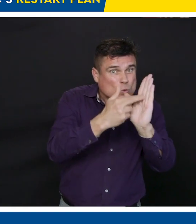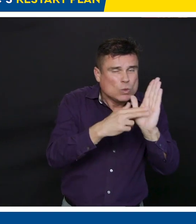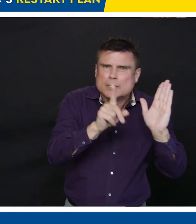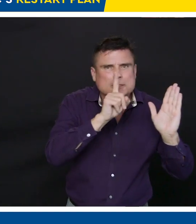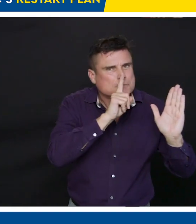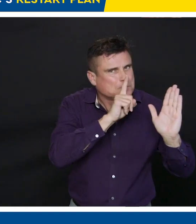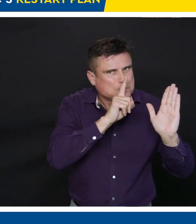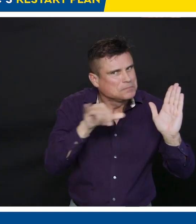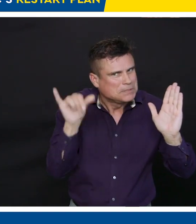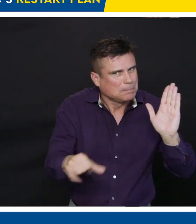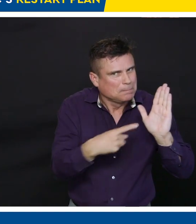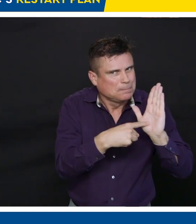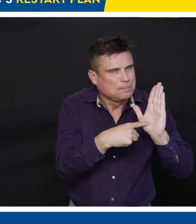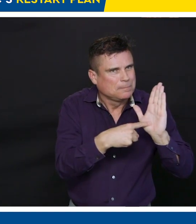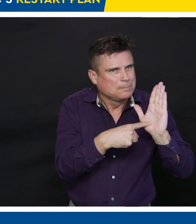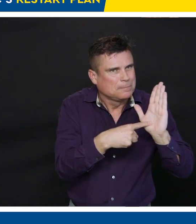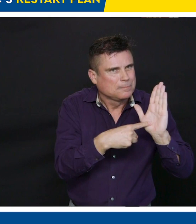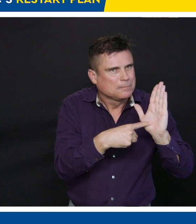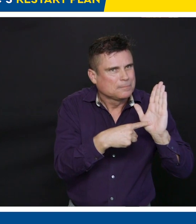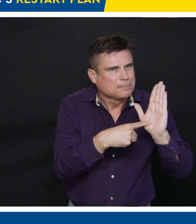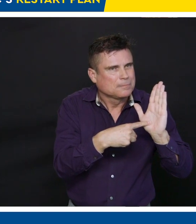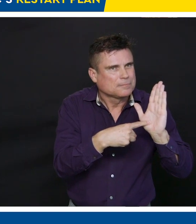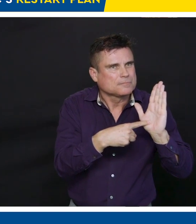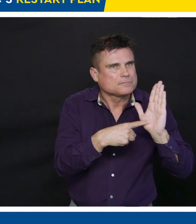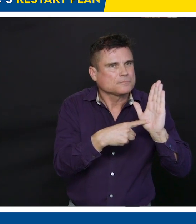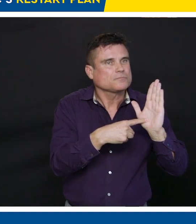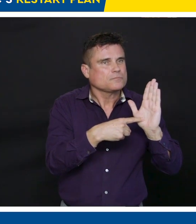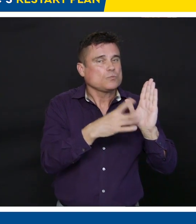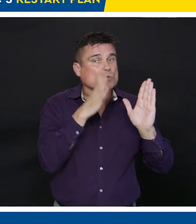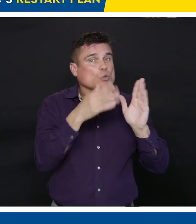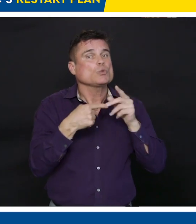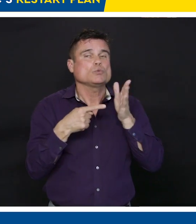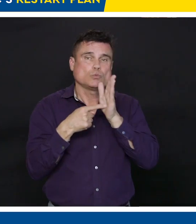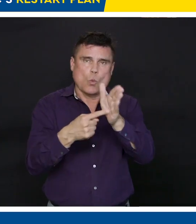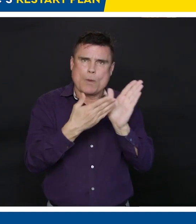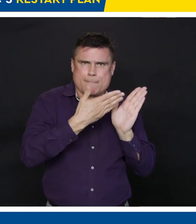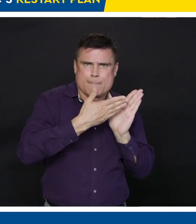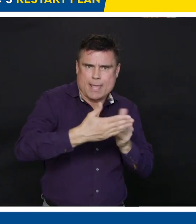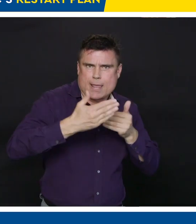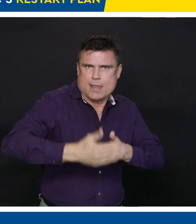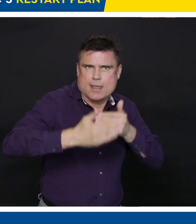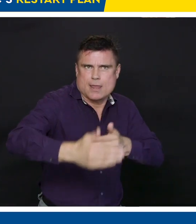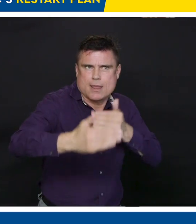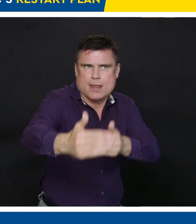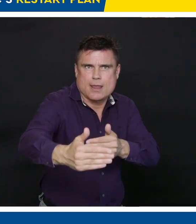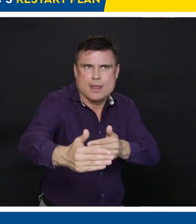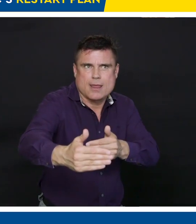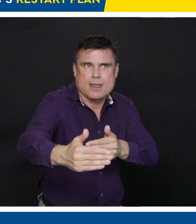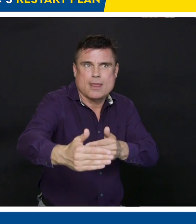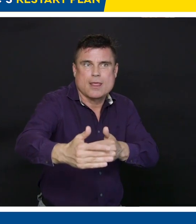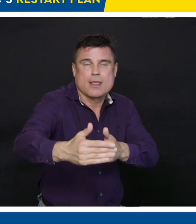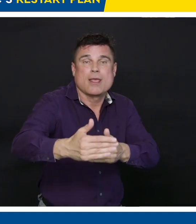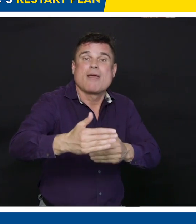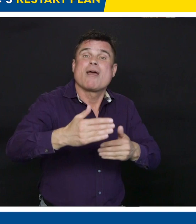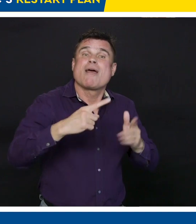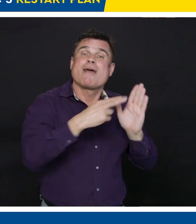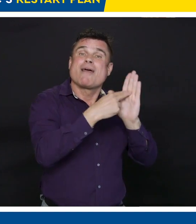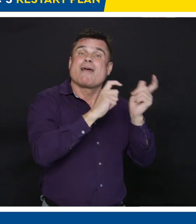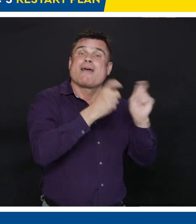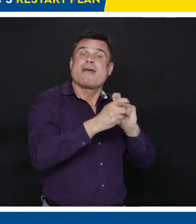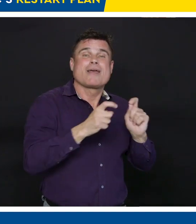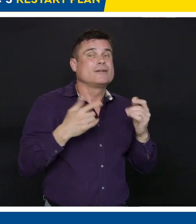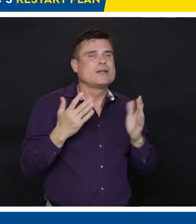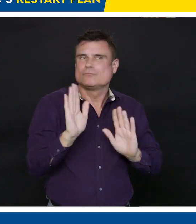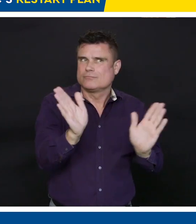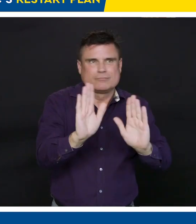you the planning. We're working with people now to get the planning. We had another 23 people who were affected today. We have hundreds of people who are